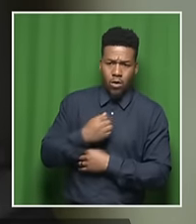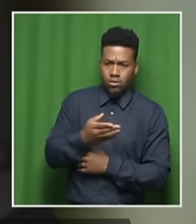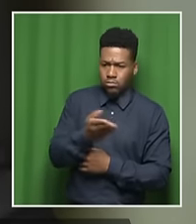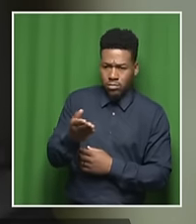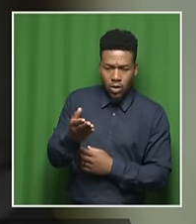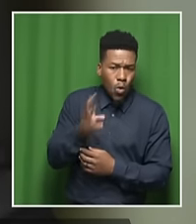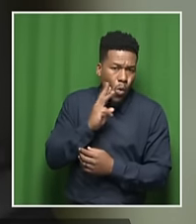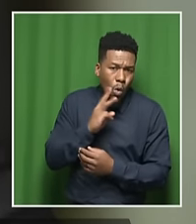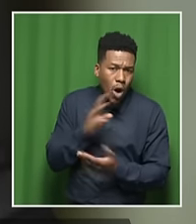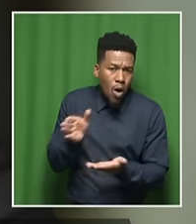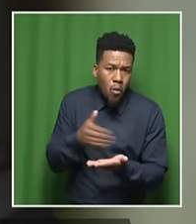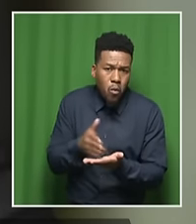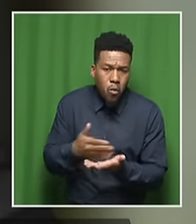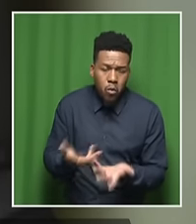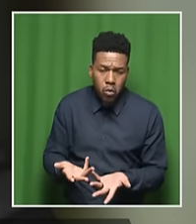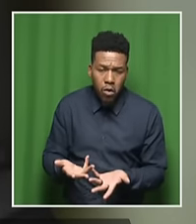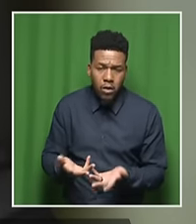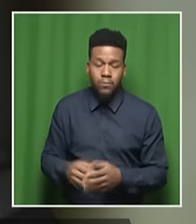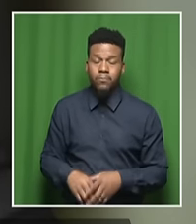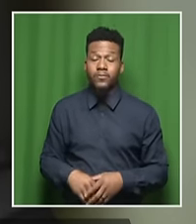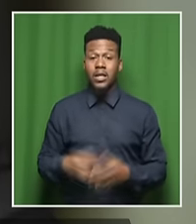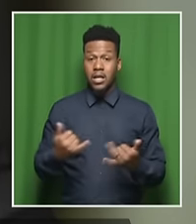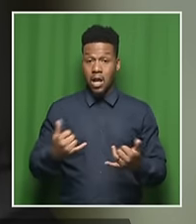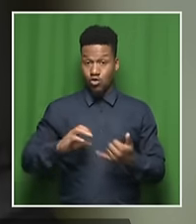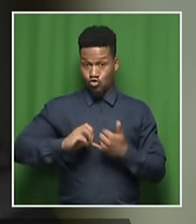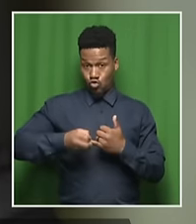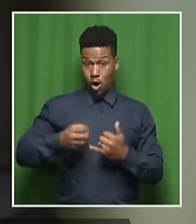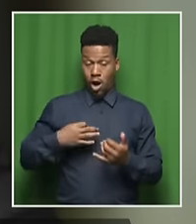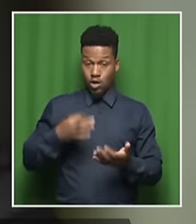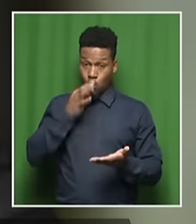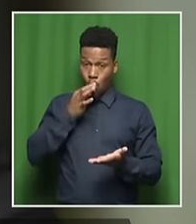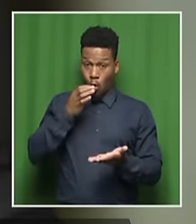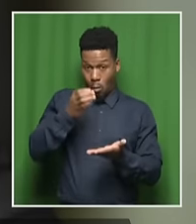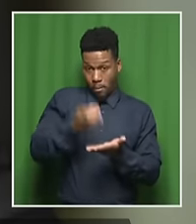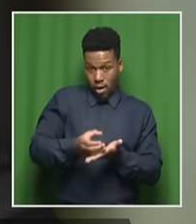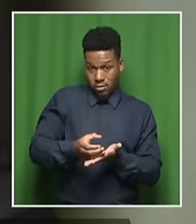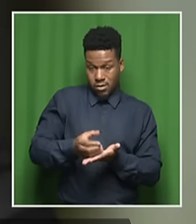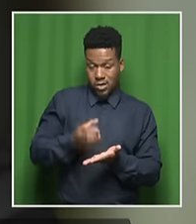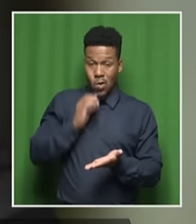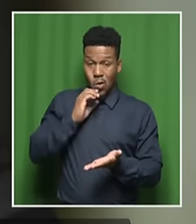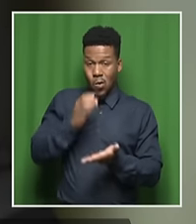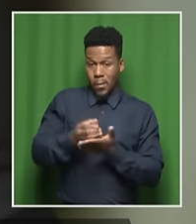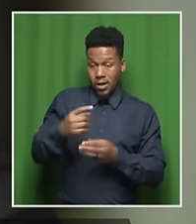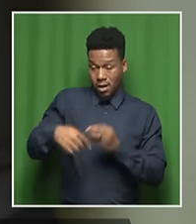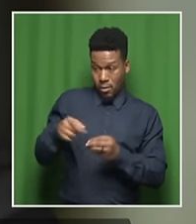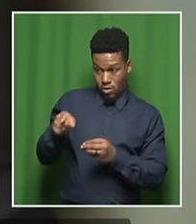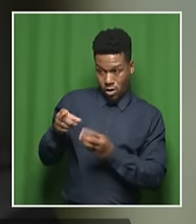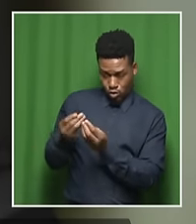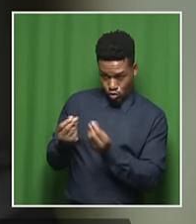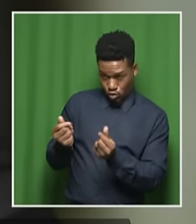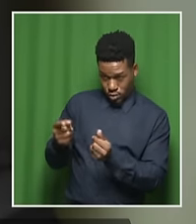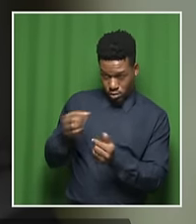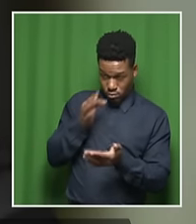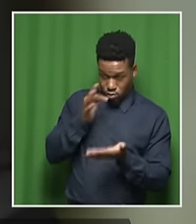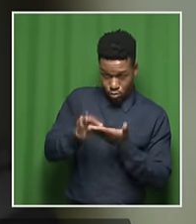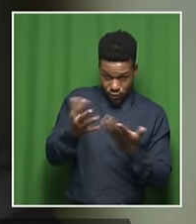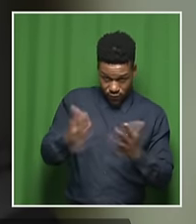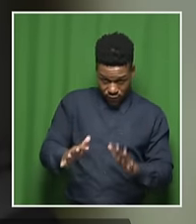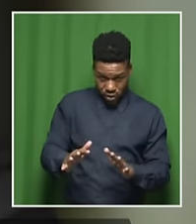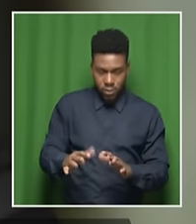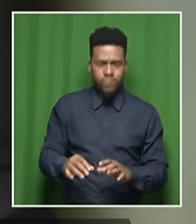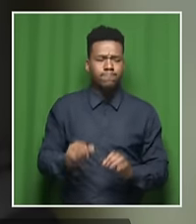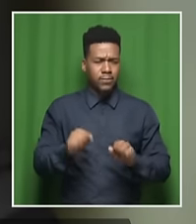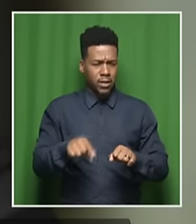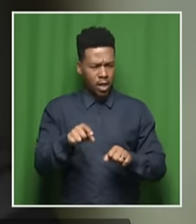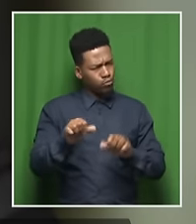And then just a comment on the solution that has been proposed. It's a very good solution. However, if you have